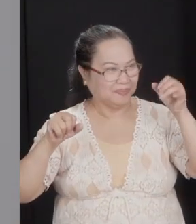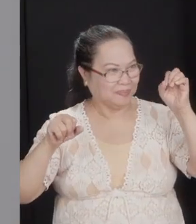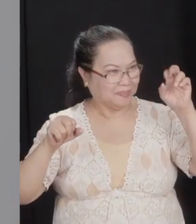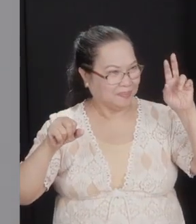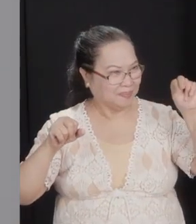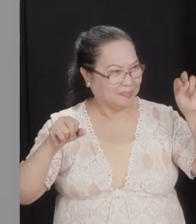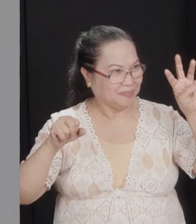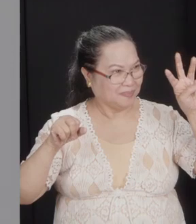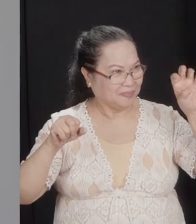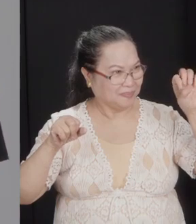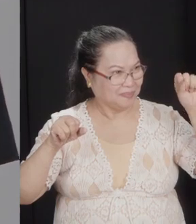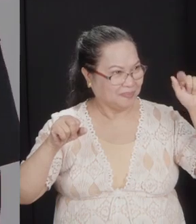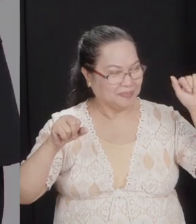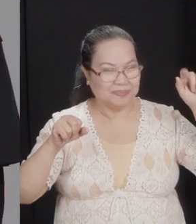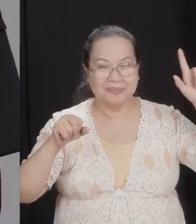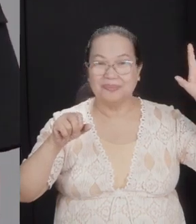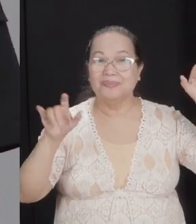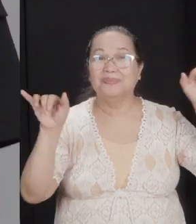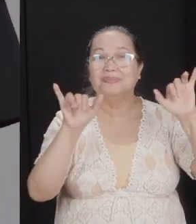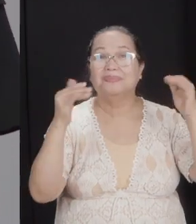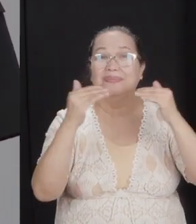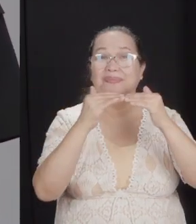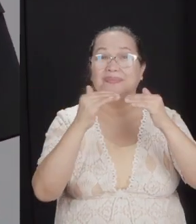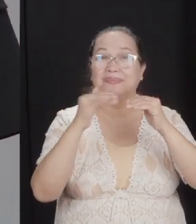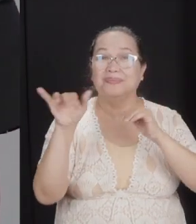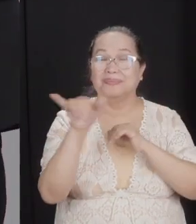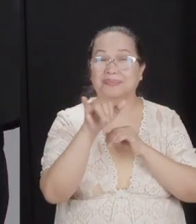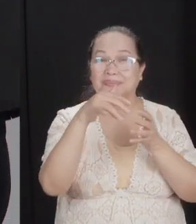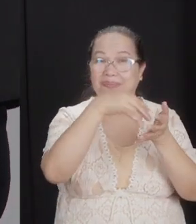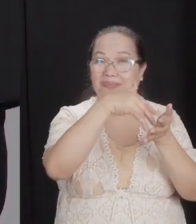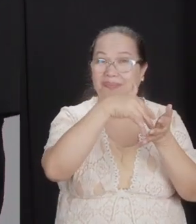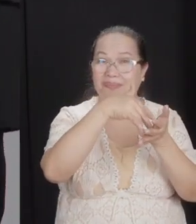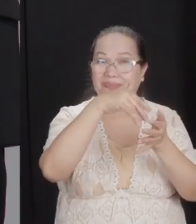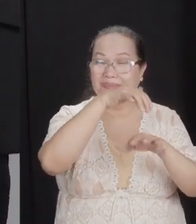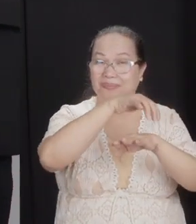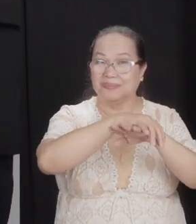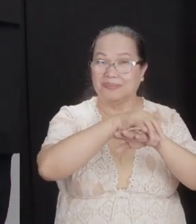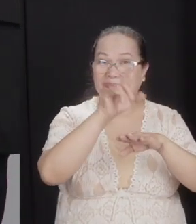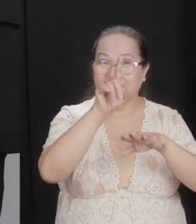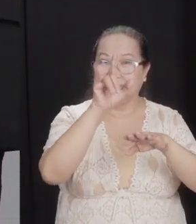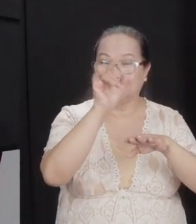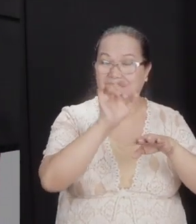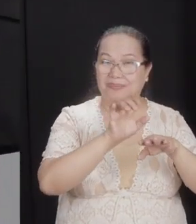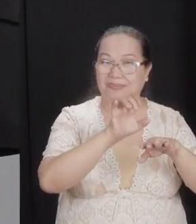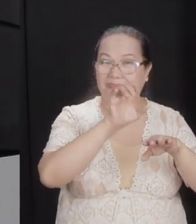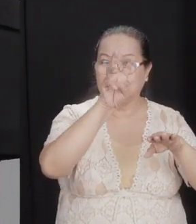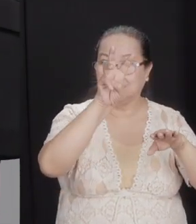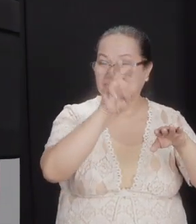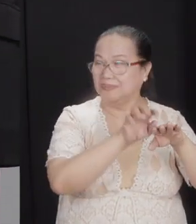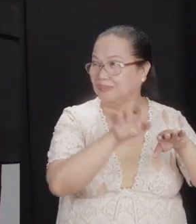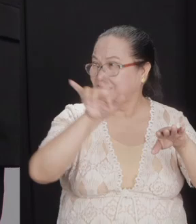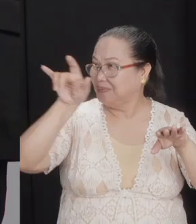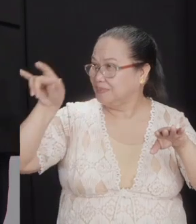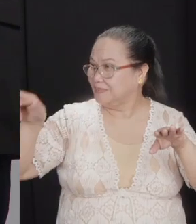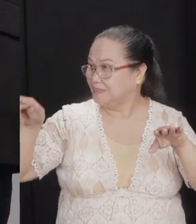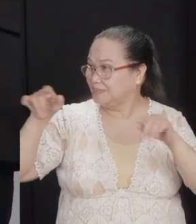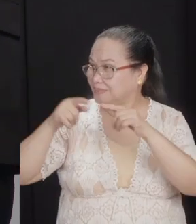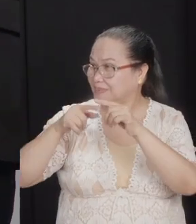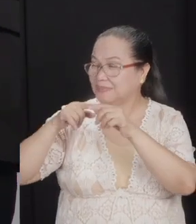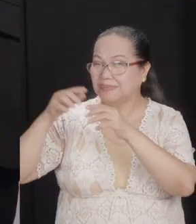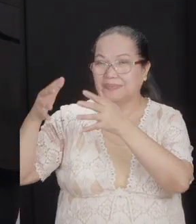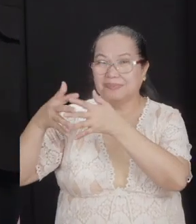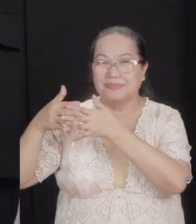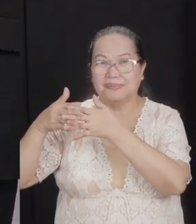lived in the 18th century. Both of them started in England, but Whitfield crossed over to America, and both were used by God to save thousands and